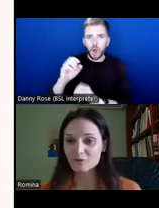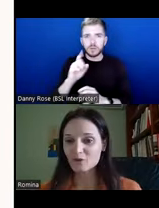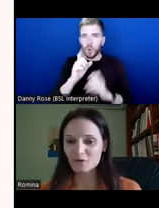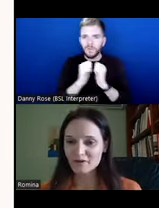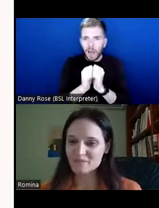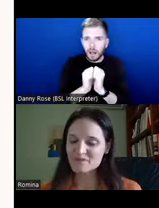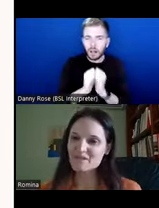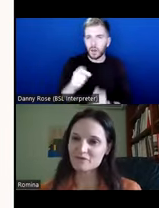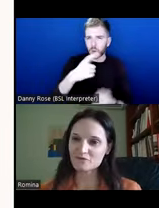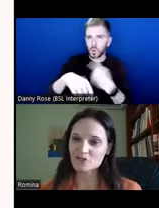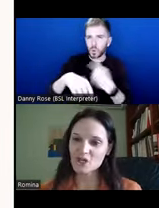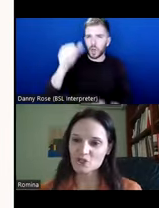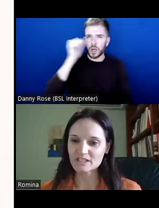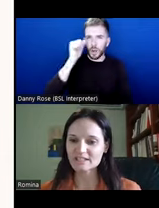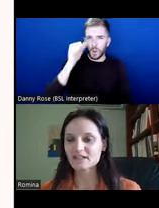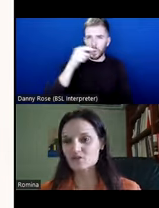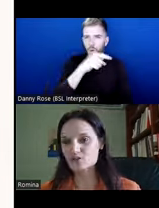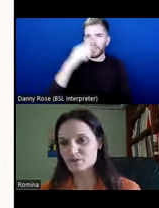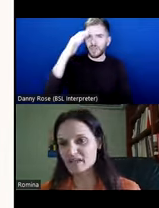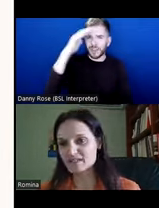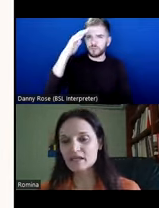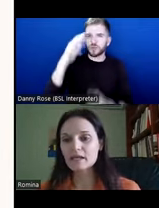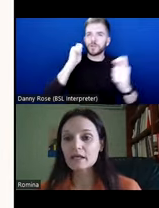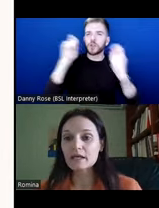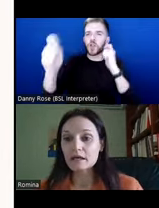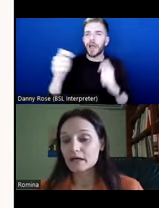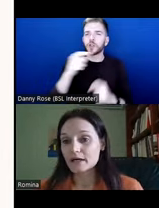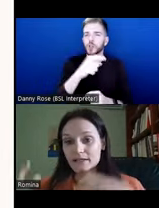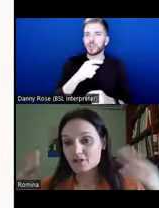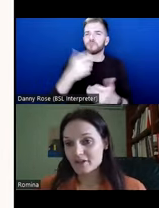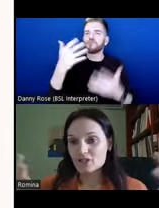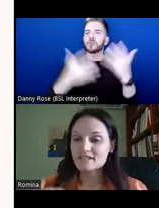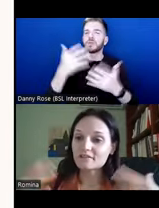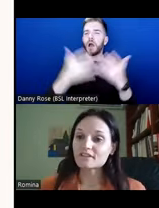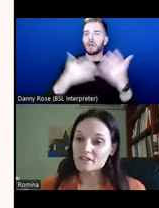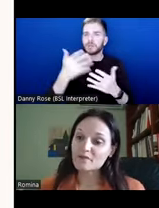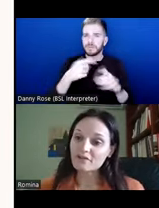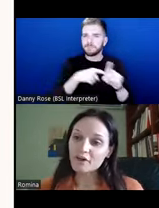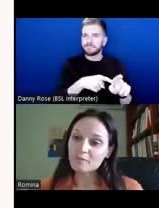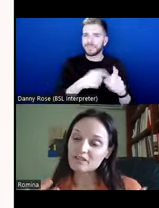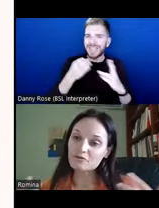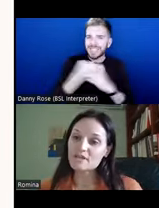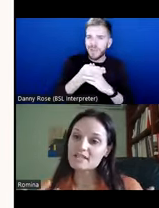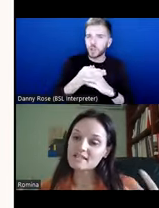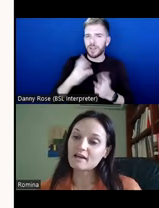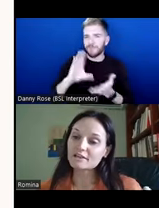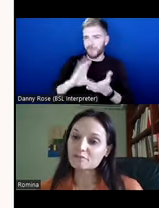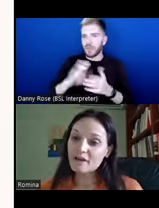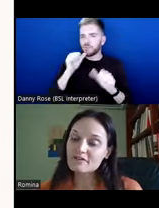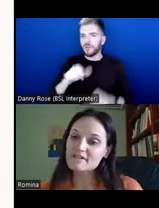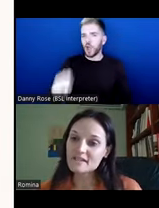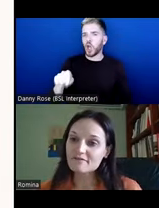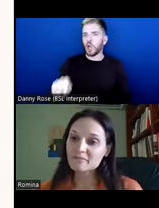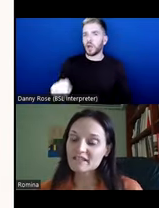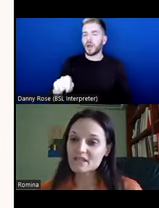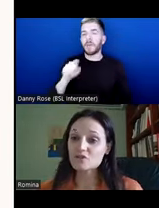all familiar with log frames, theories of change, and results-based interventions that funders prefer, but of course these kinds of